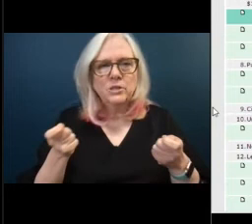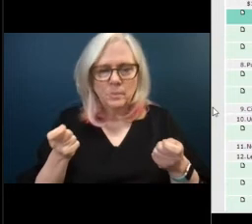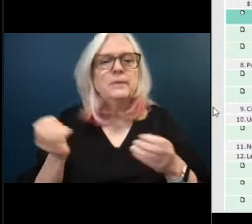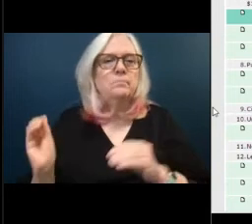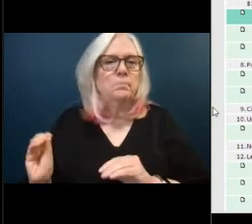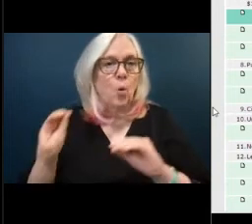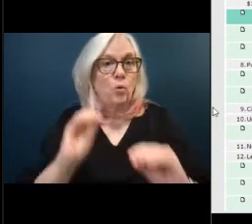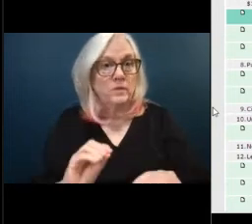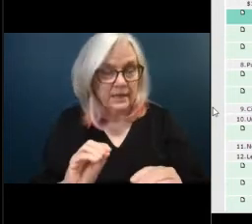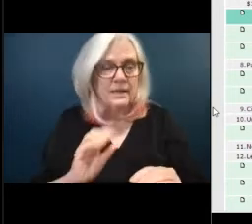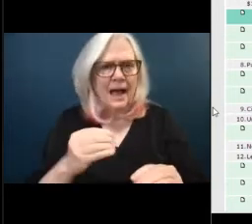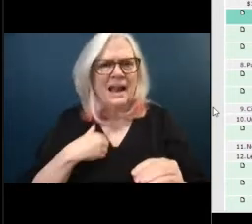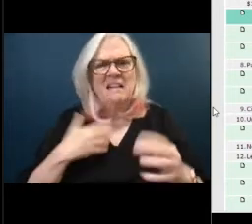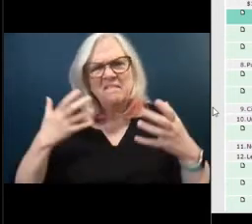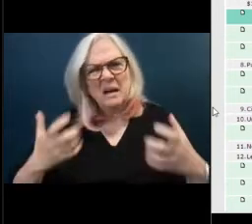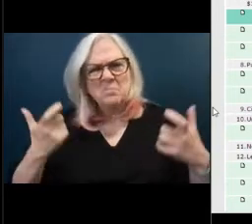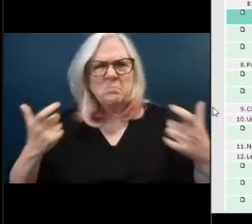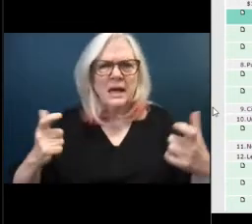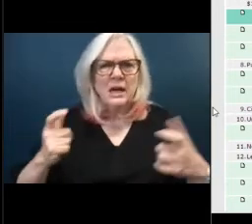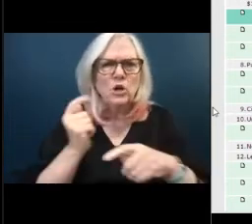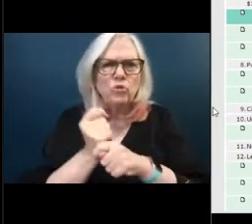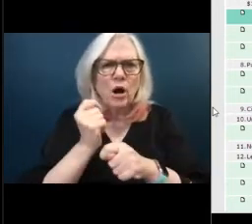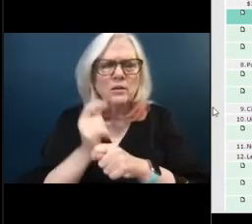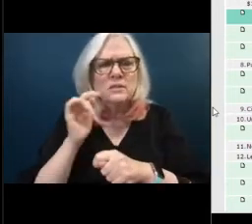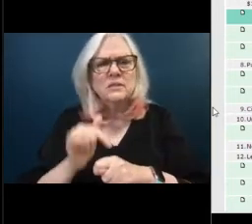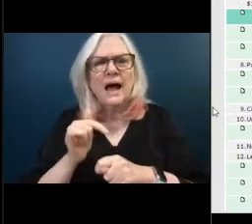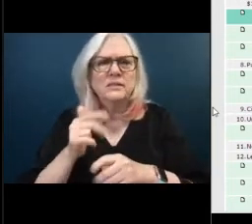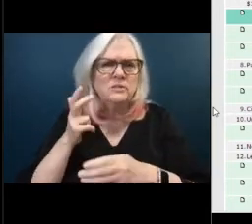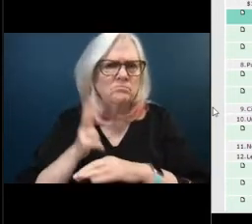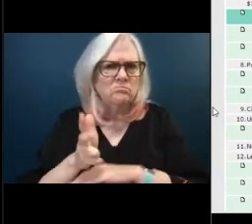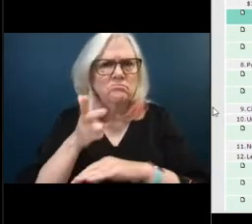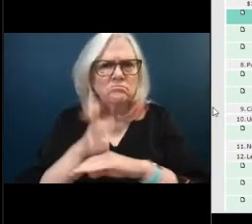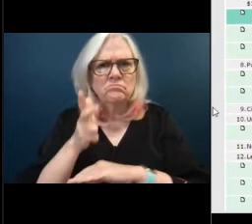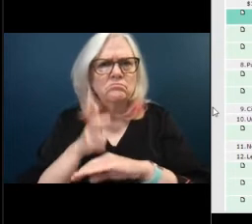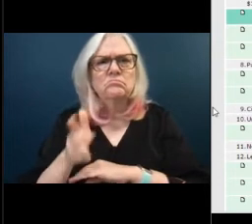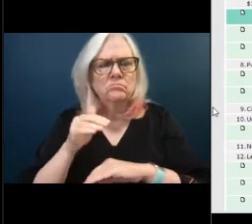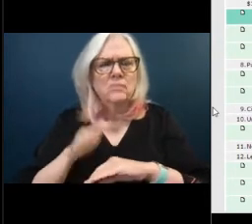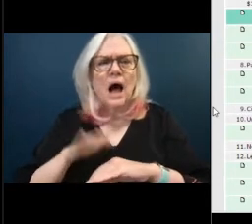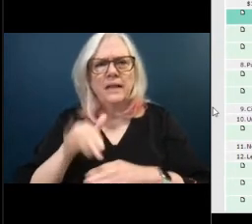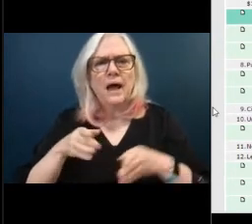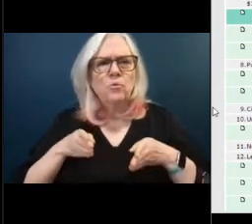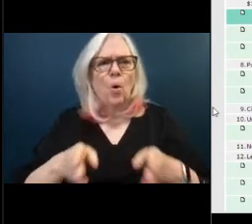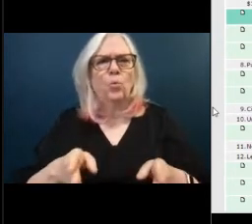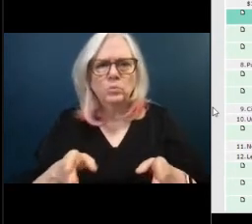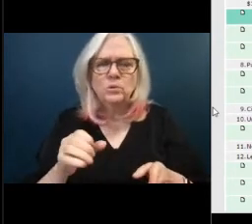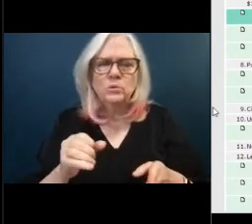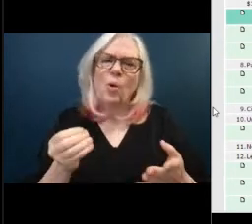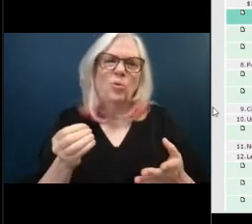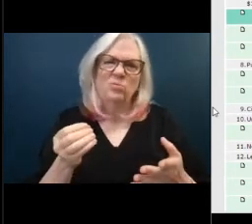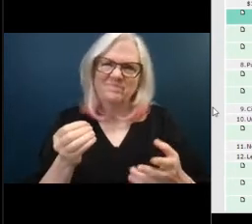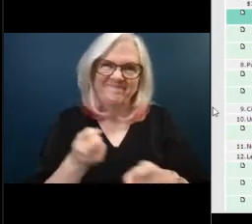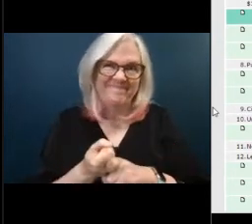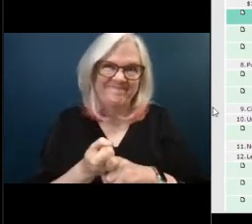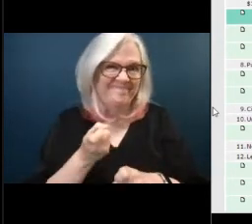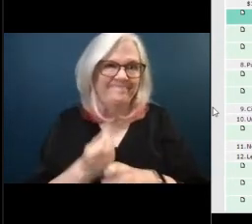we're doing 640 linear feet of paving and we're also installing drainage where there was none and